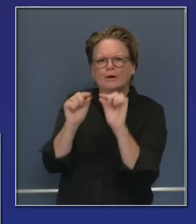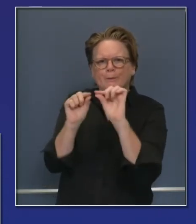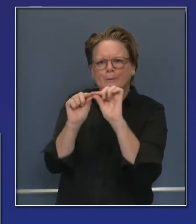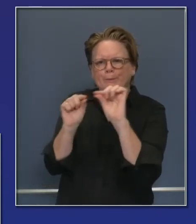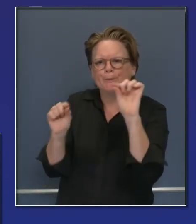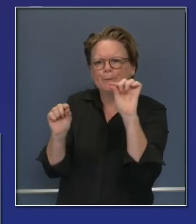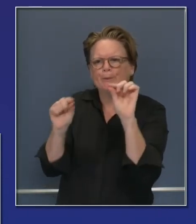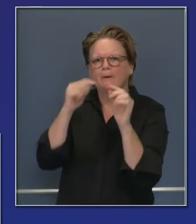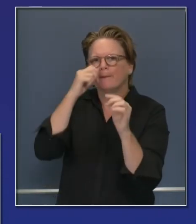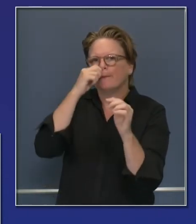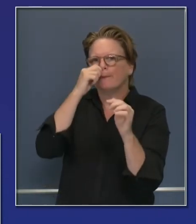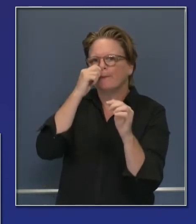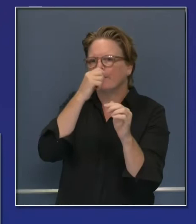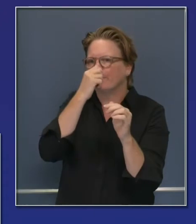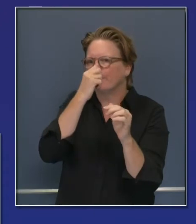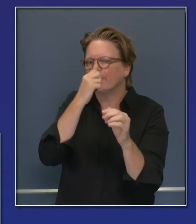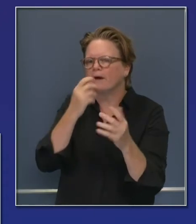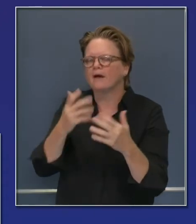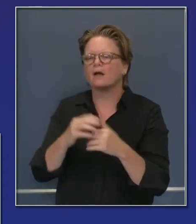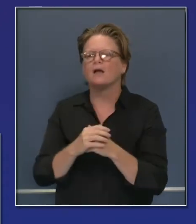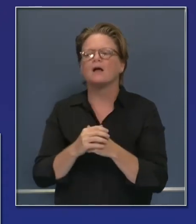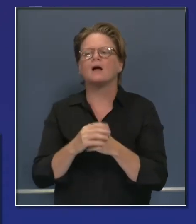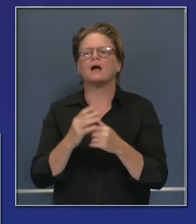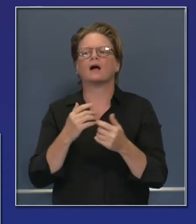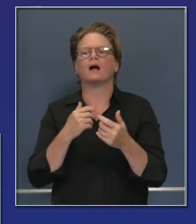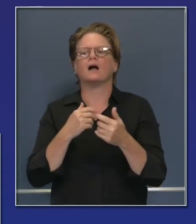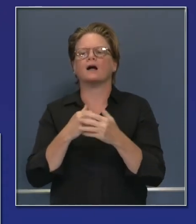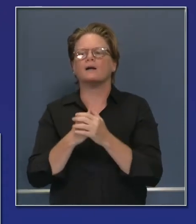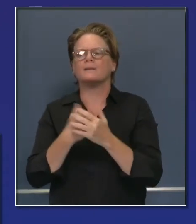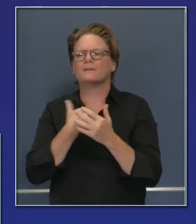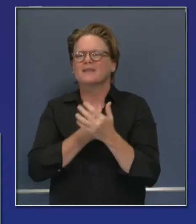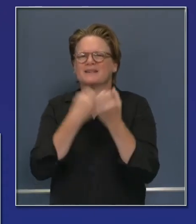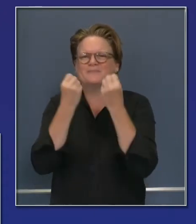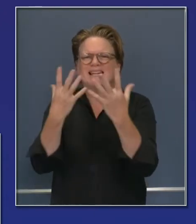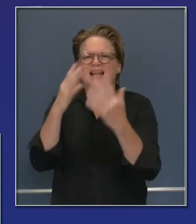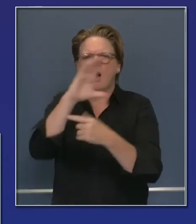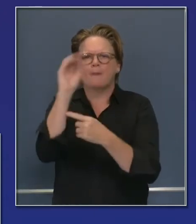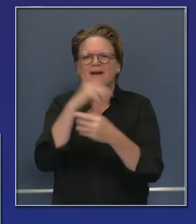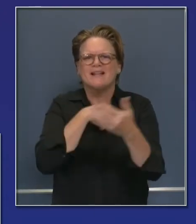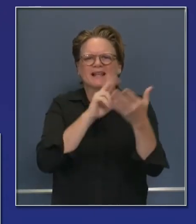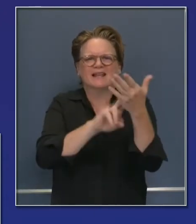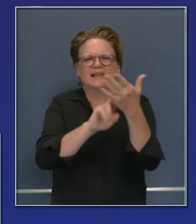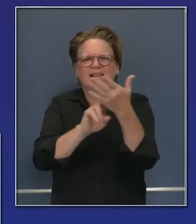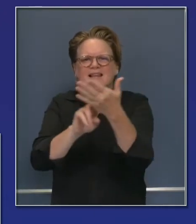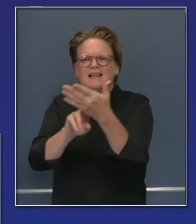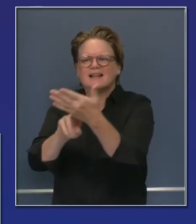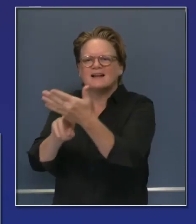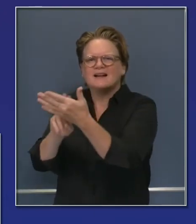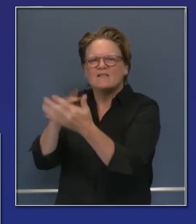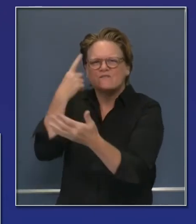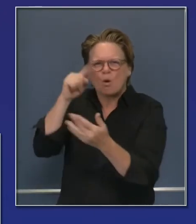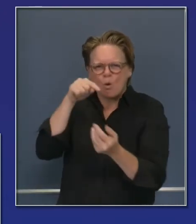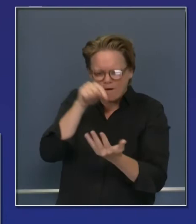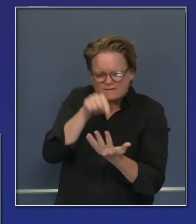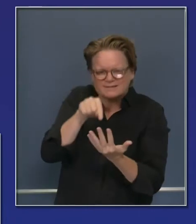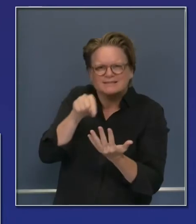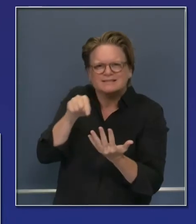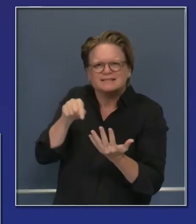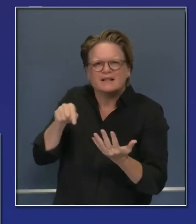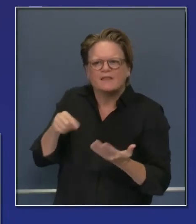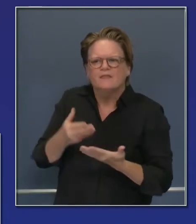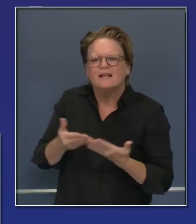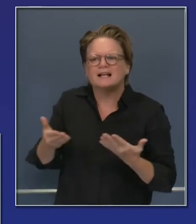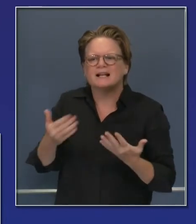as we have with the OptumServe and Verily sites and many, many other sites where tests are collected, setting up those collection sites,